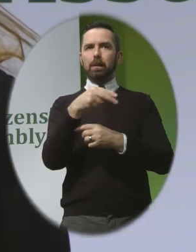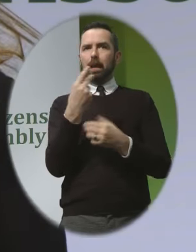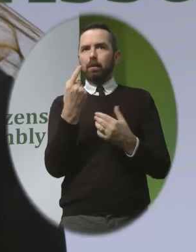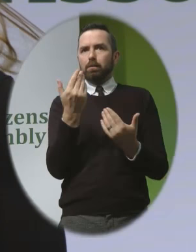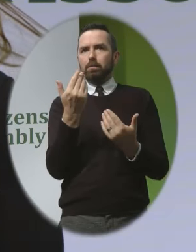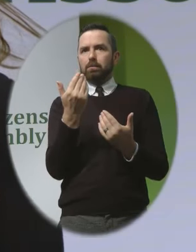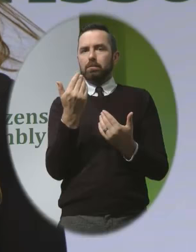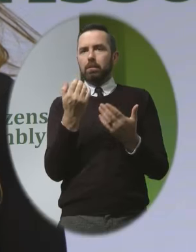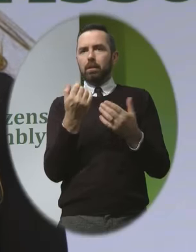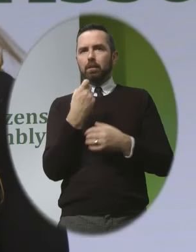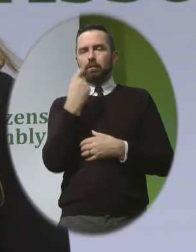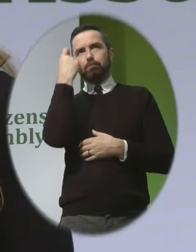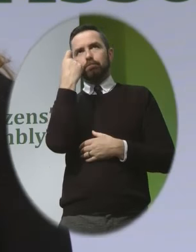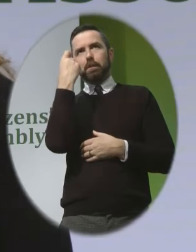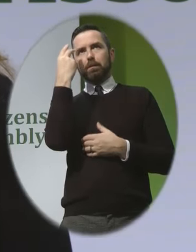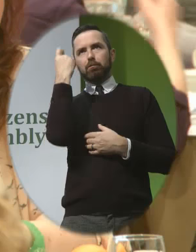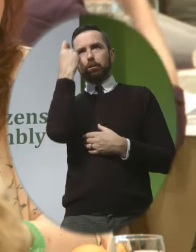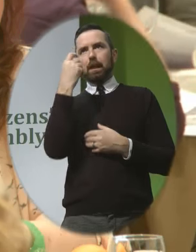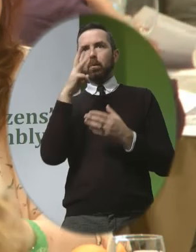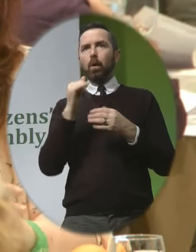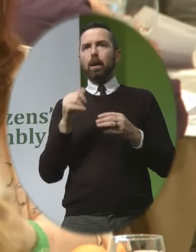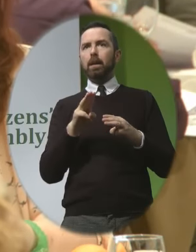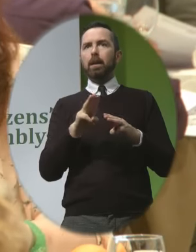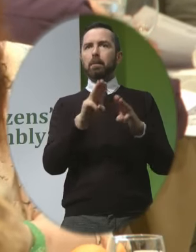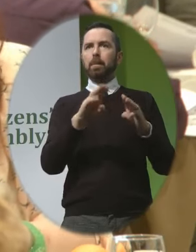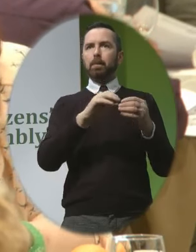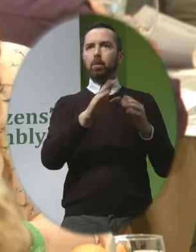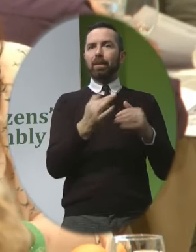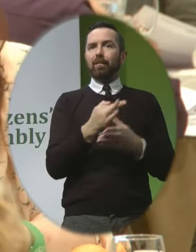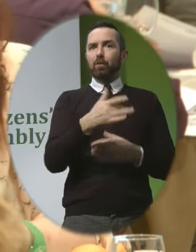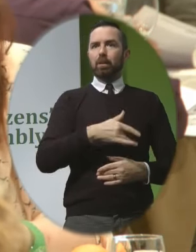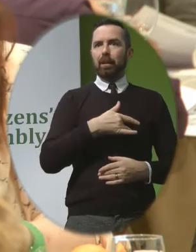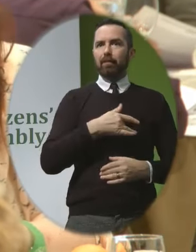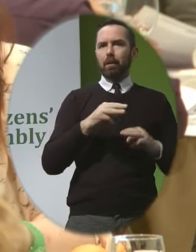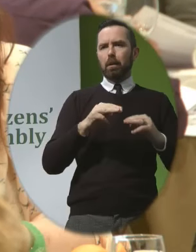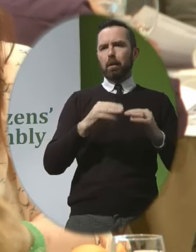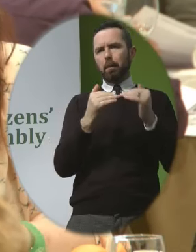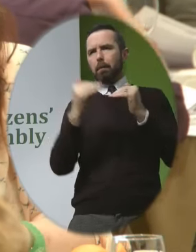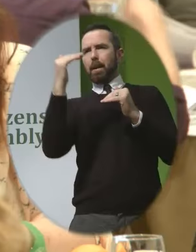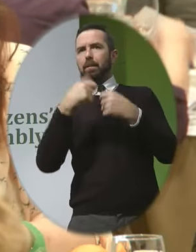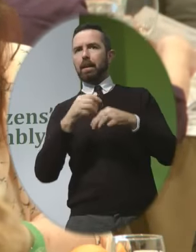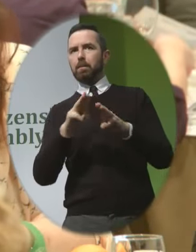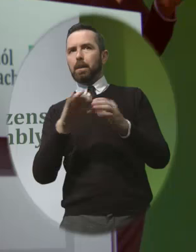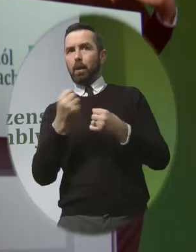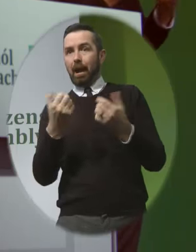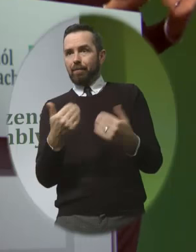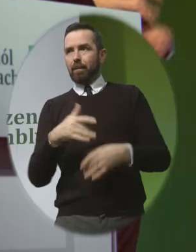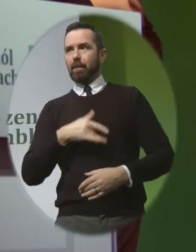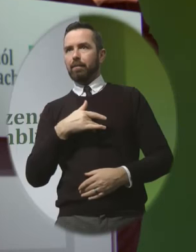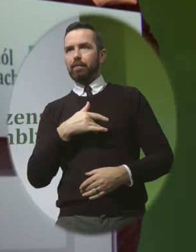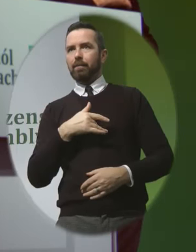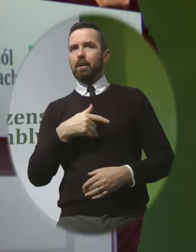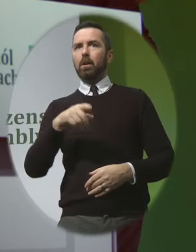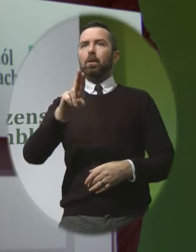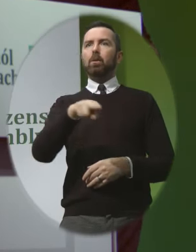important than their lives our children in existence are who we love and cherish we don't hold potential future grandchildren